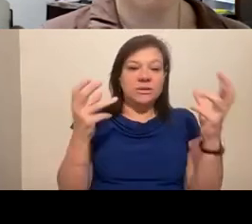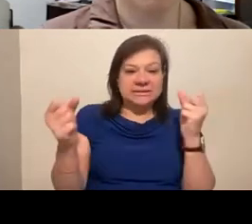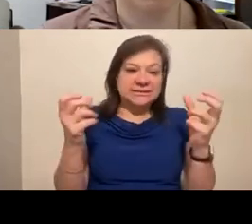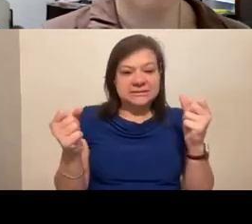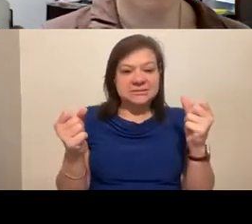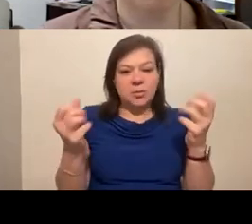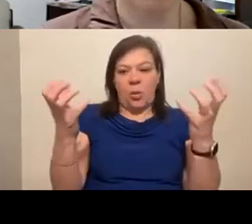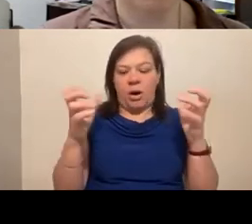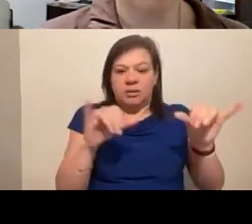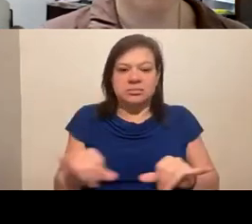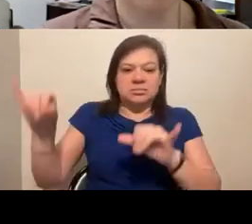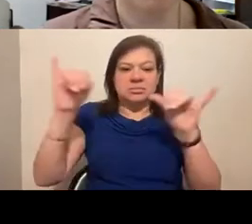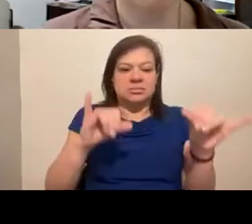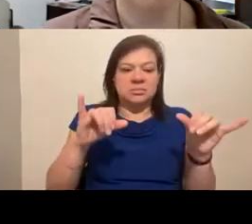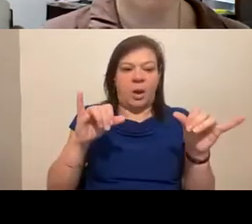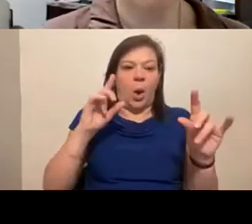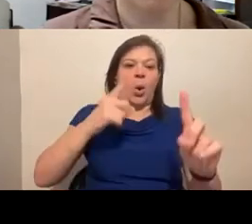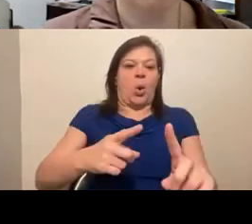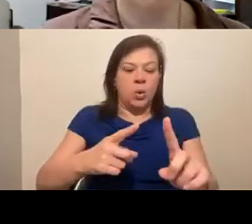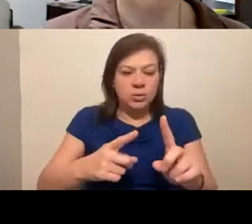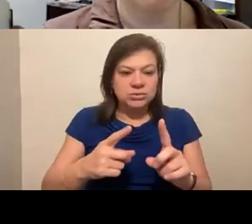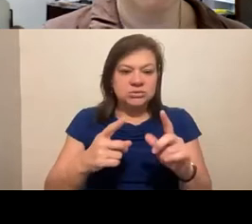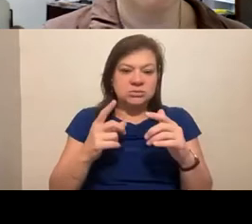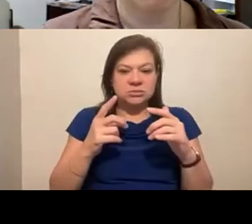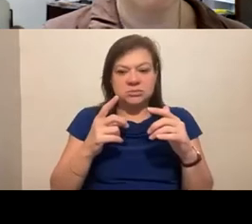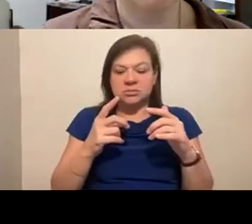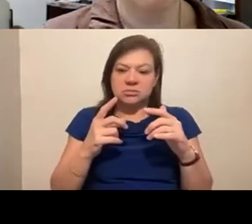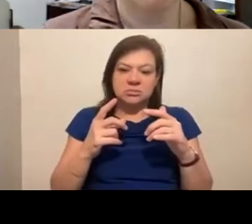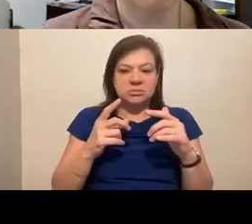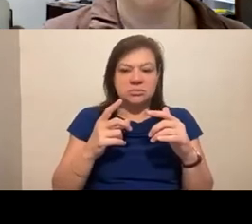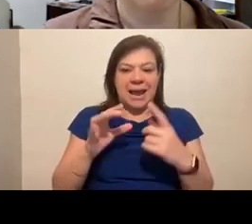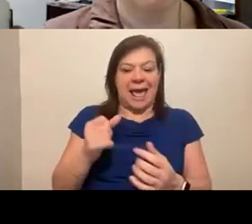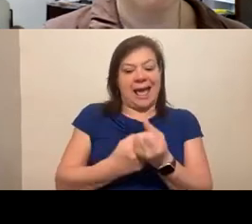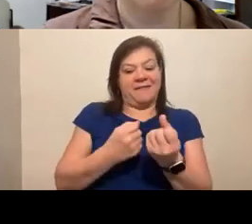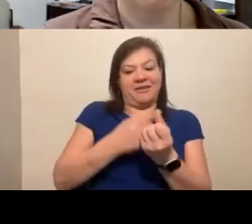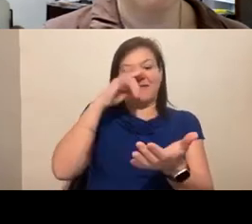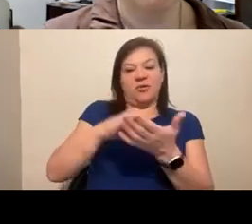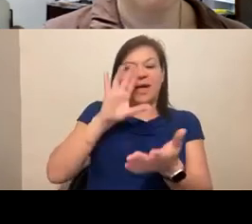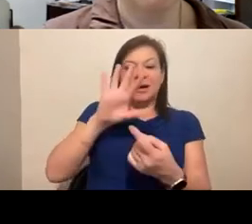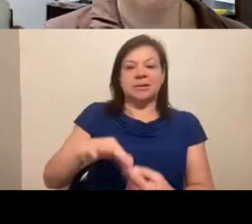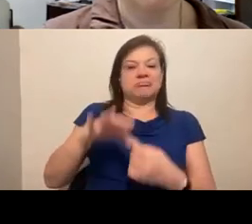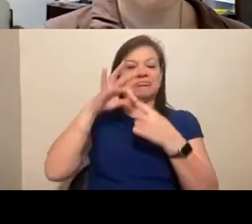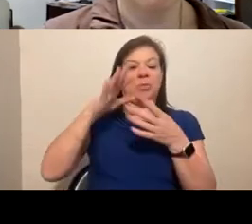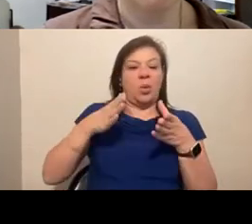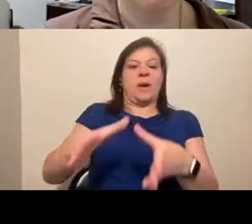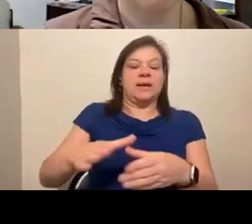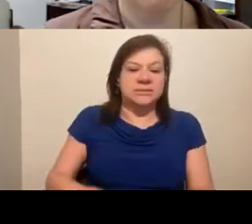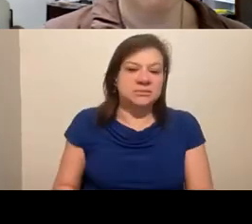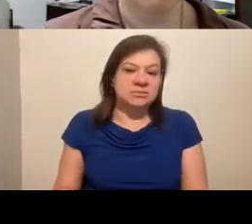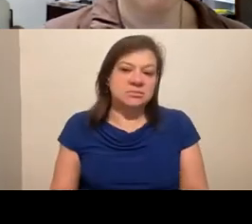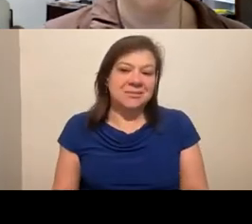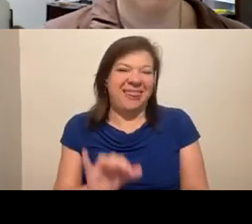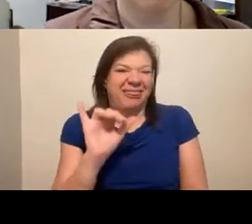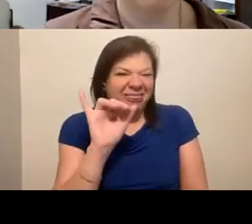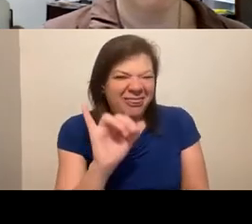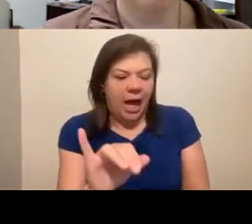similar goals, and all advocating for similar things in their own unique and special ways. Is that that to me is what makes